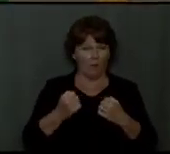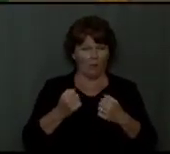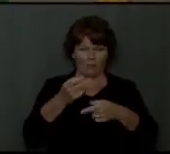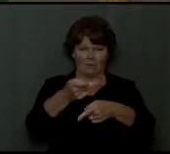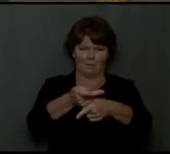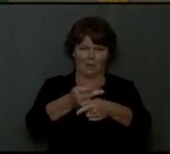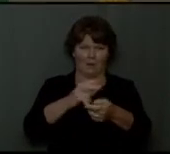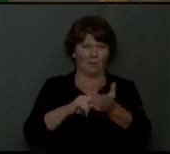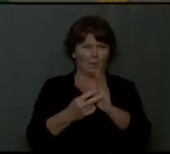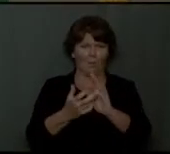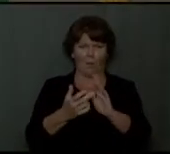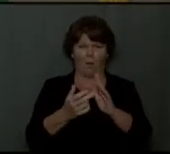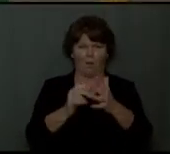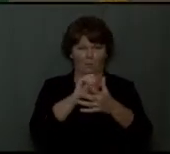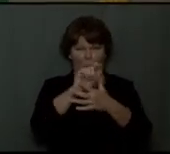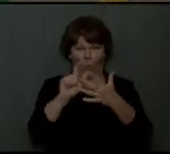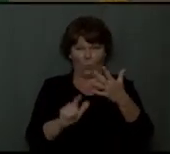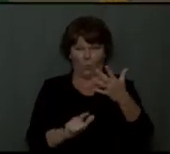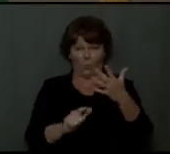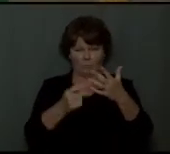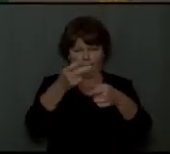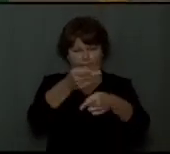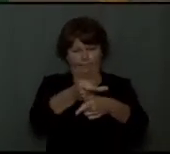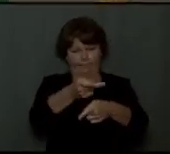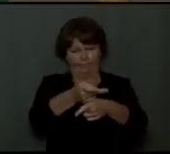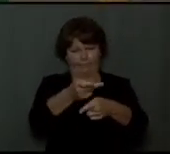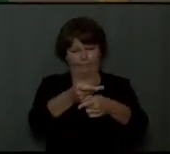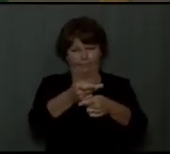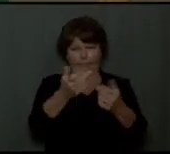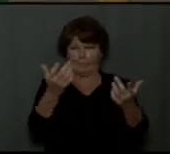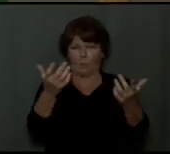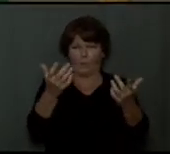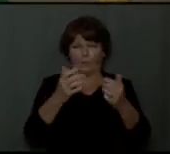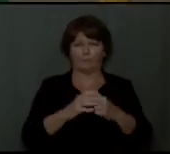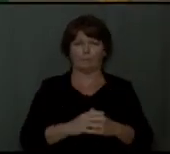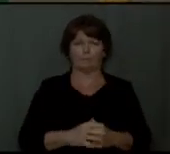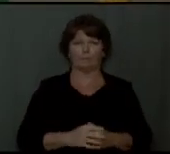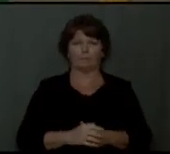All the above? Take care of what?